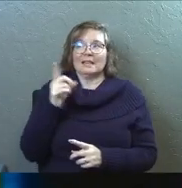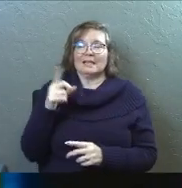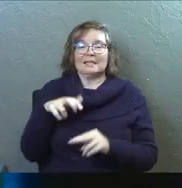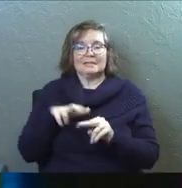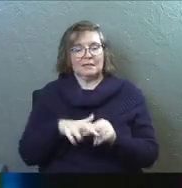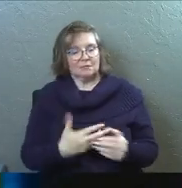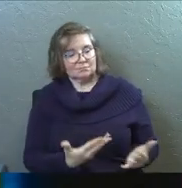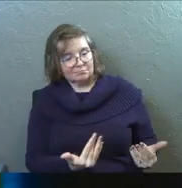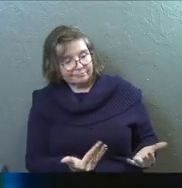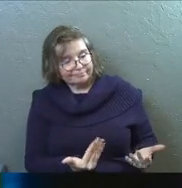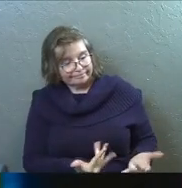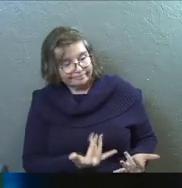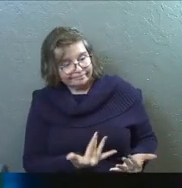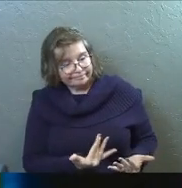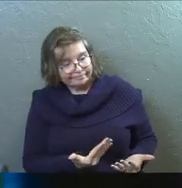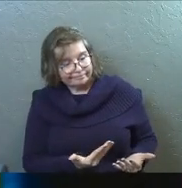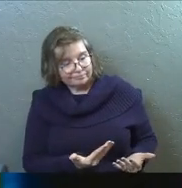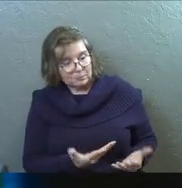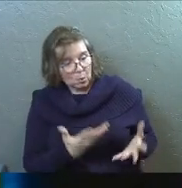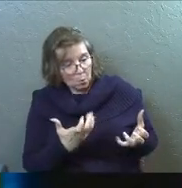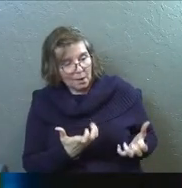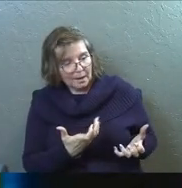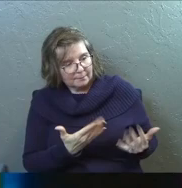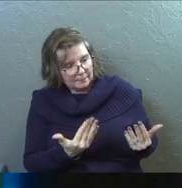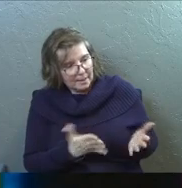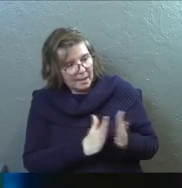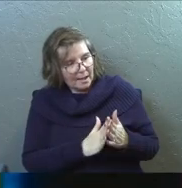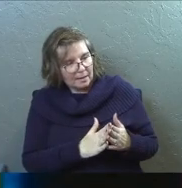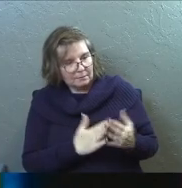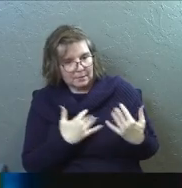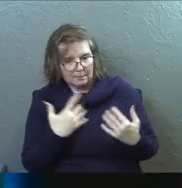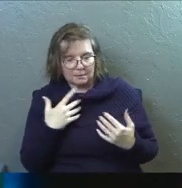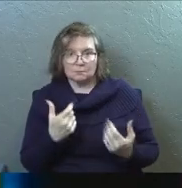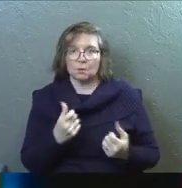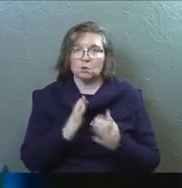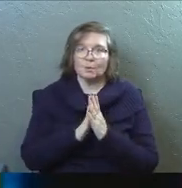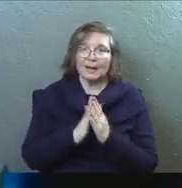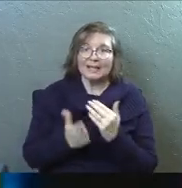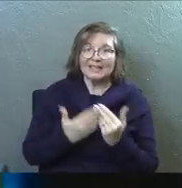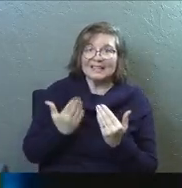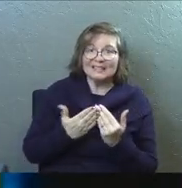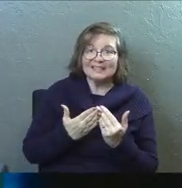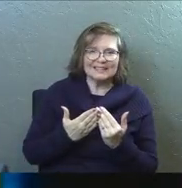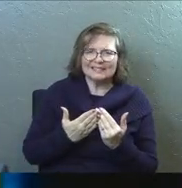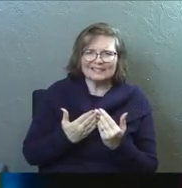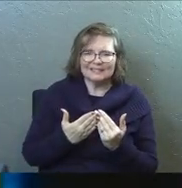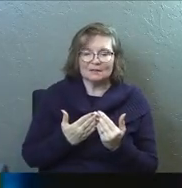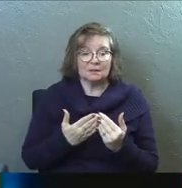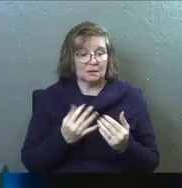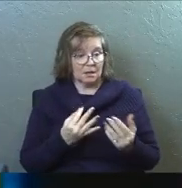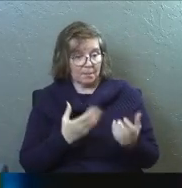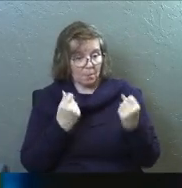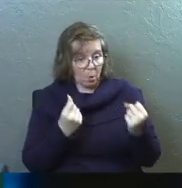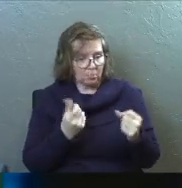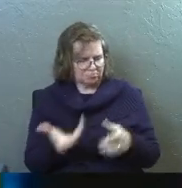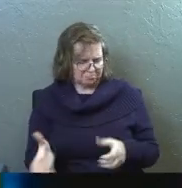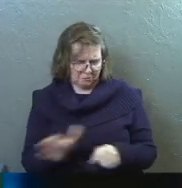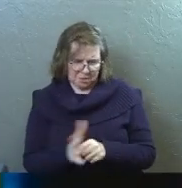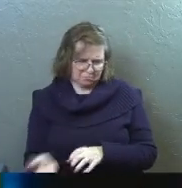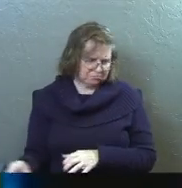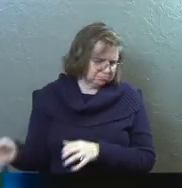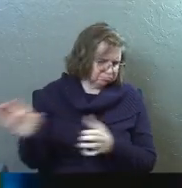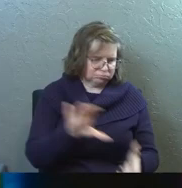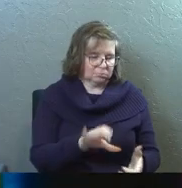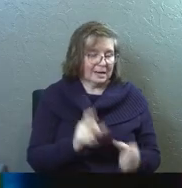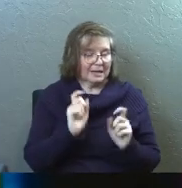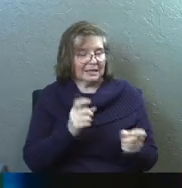like he's sitting there waiting, wanting that boldness. When you pray instead of easy, when you pray for bold, I will fill you and I